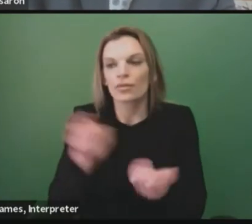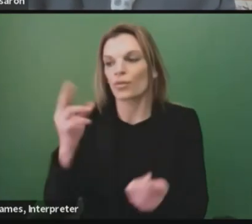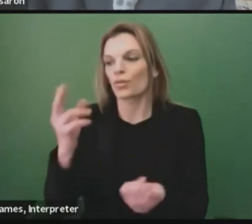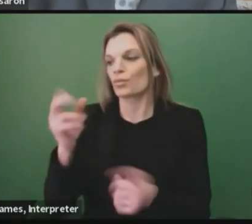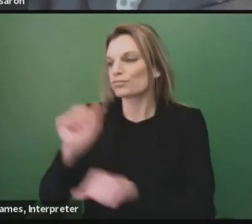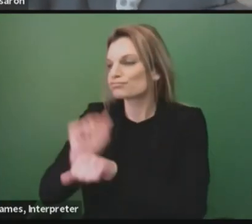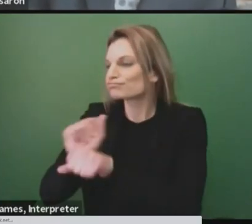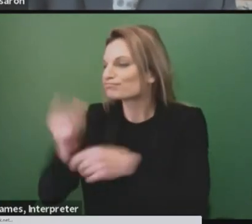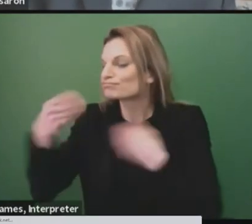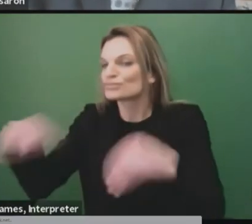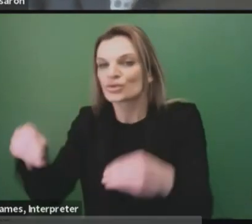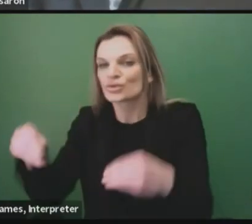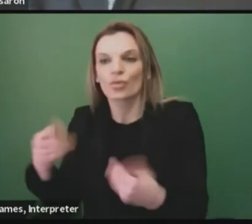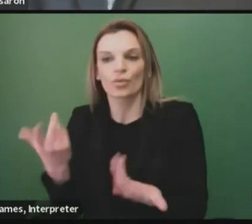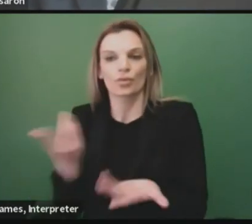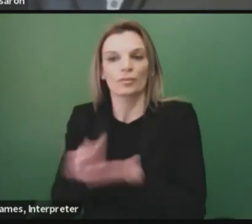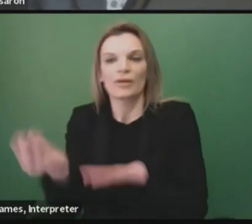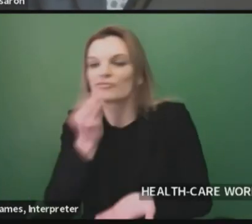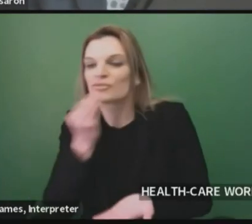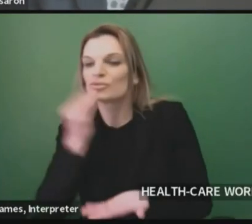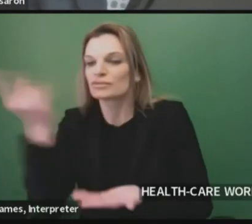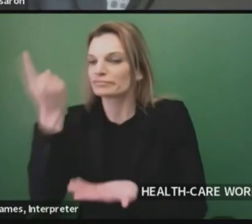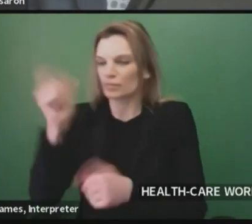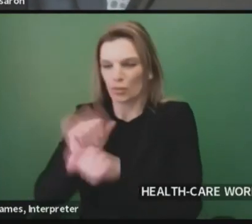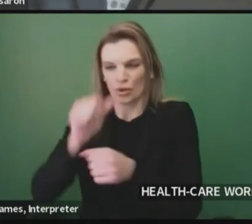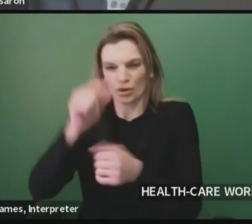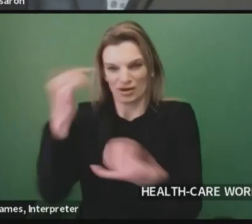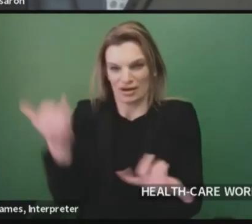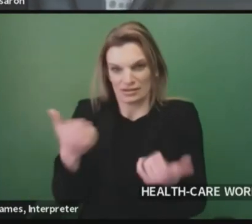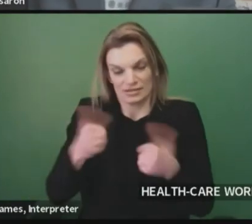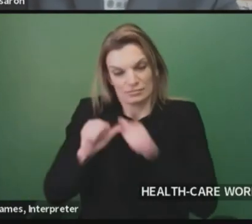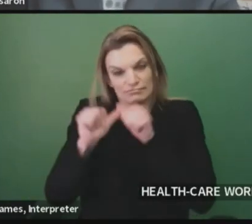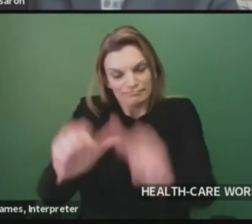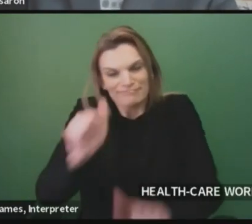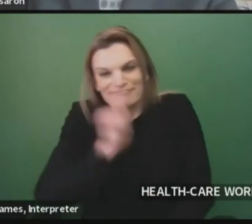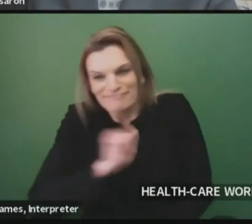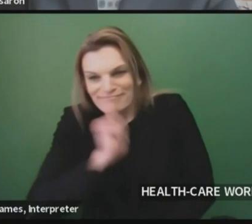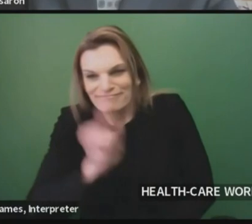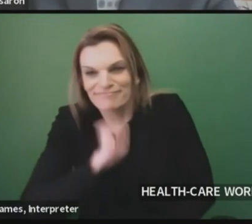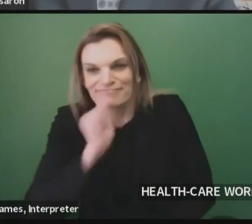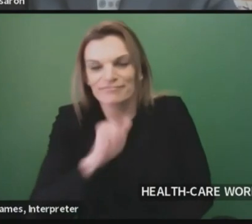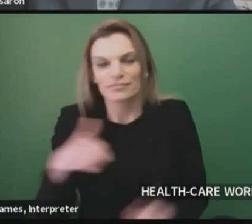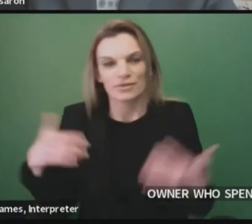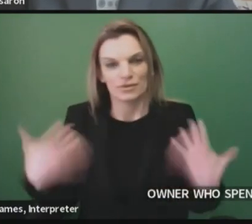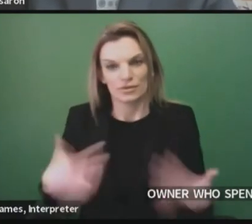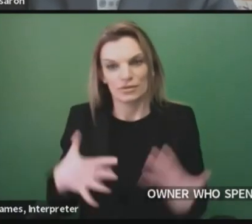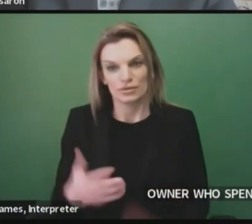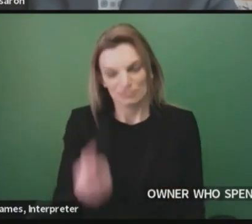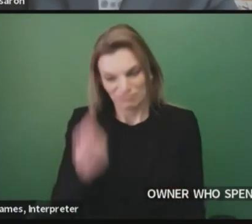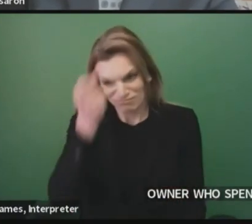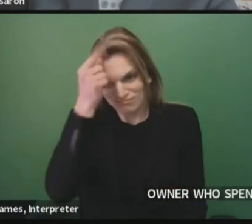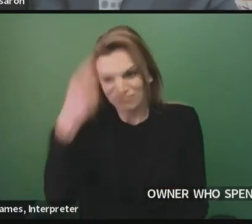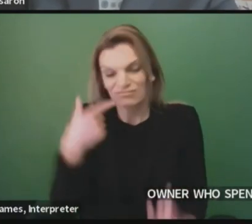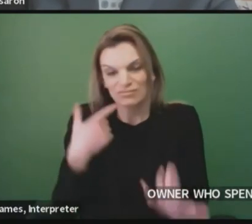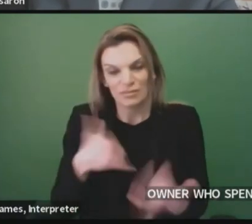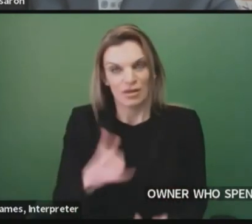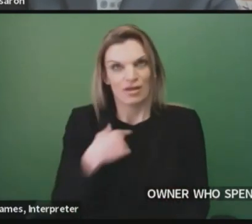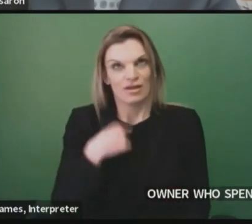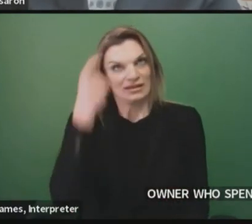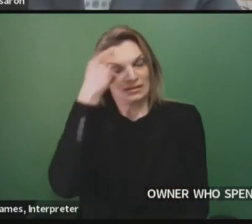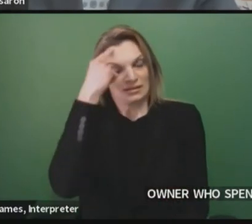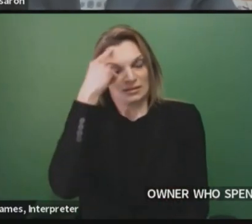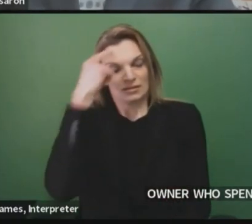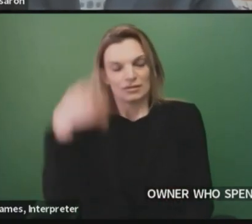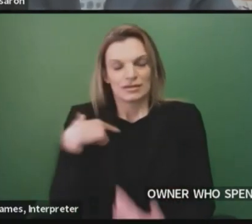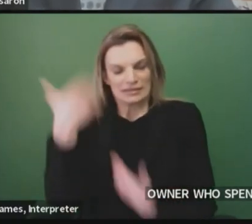lives building up a business that is now on the brink. Every day I think about these men and women and their families and their